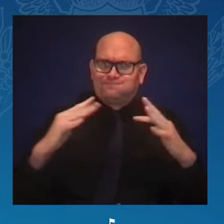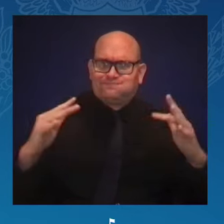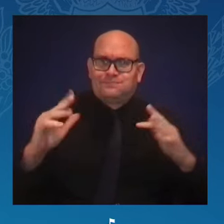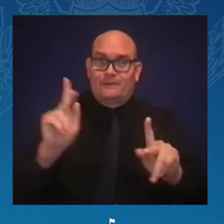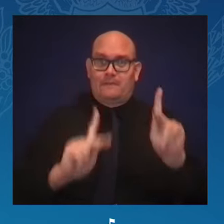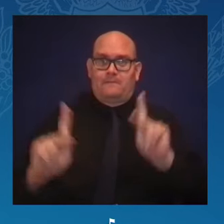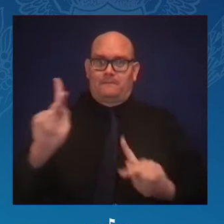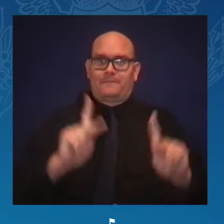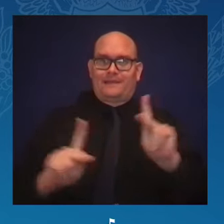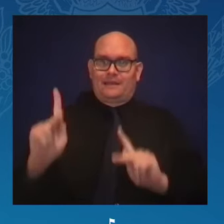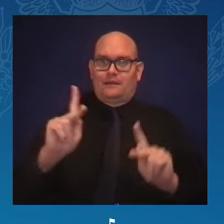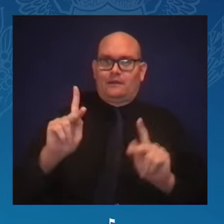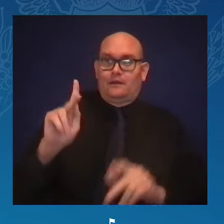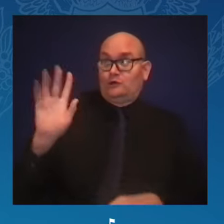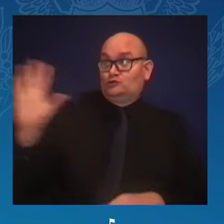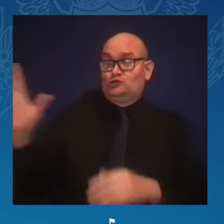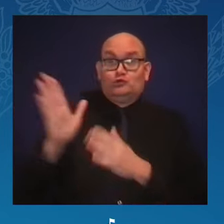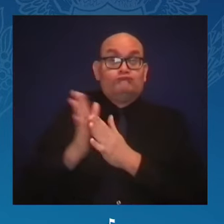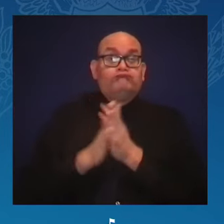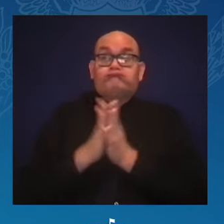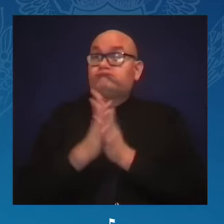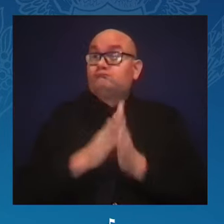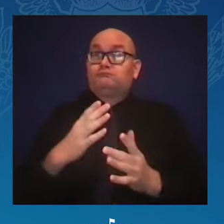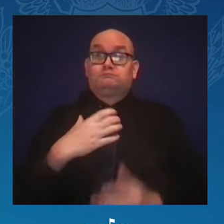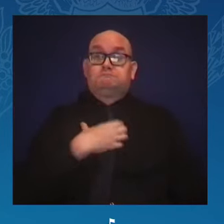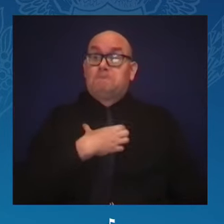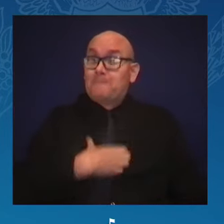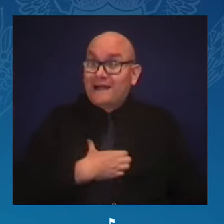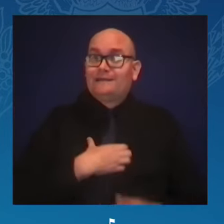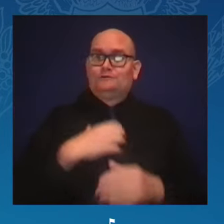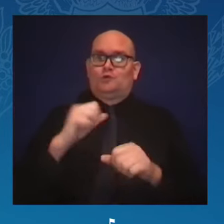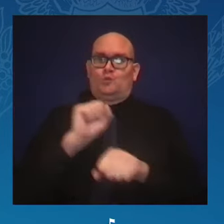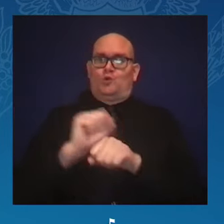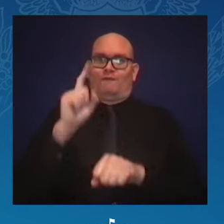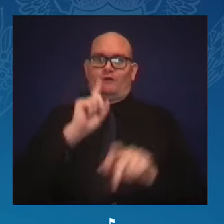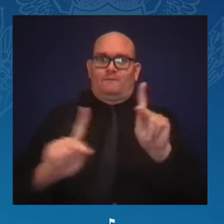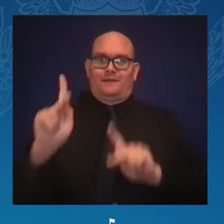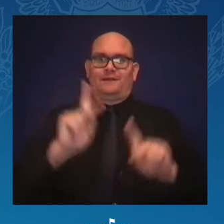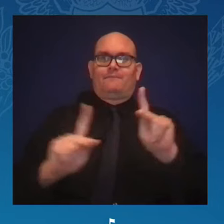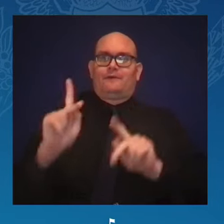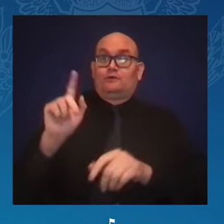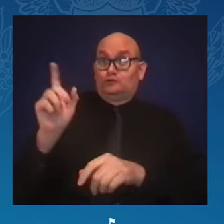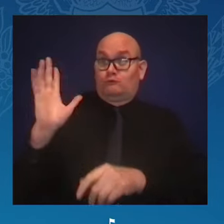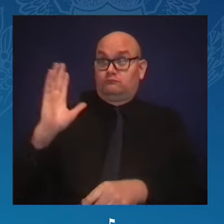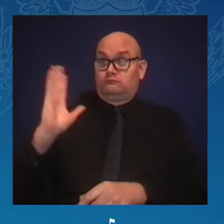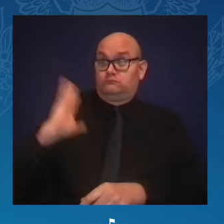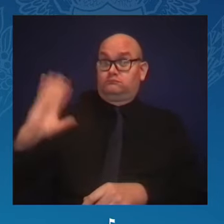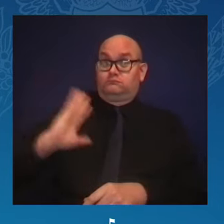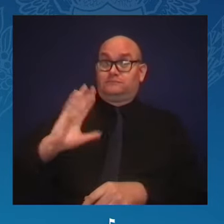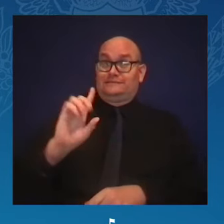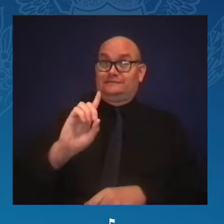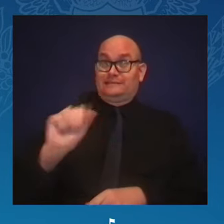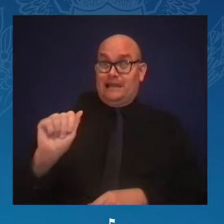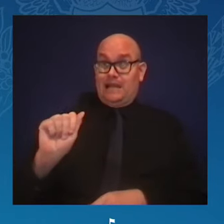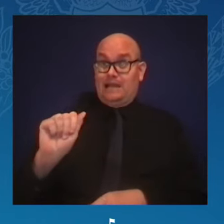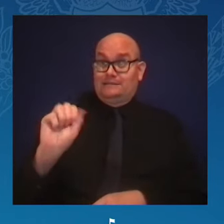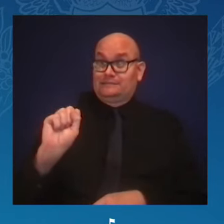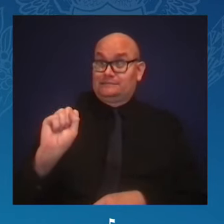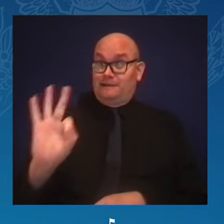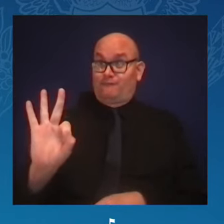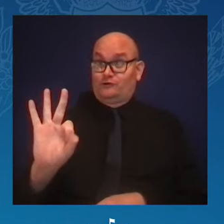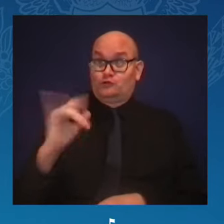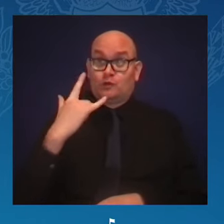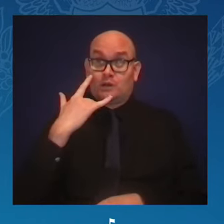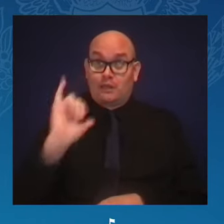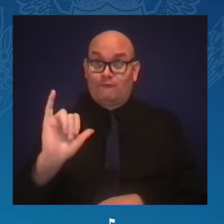As District Attorney of San Francisco, she created a groundbreaking program to provide first-time drug offenders with the